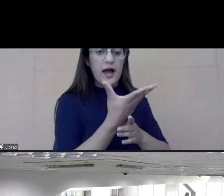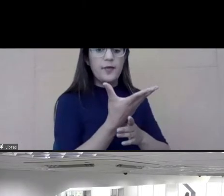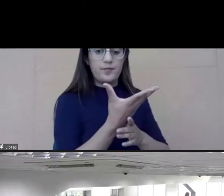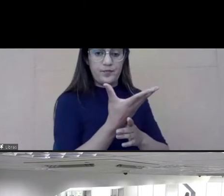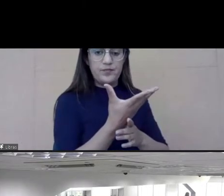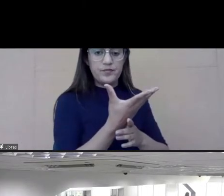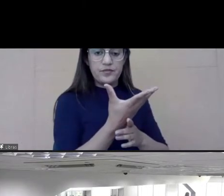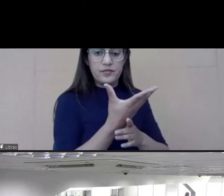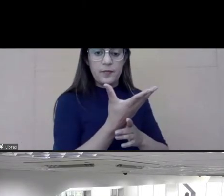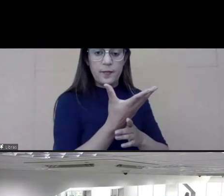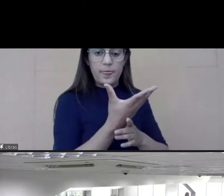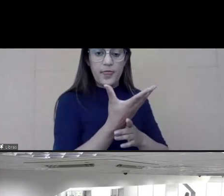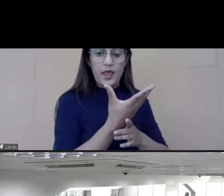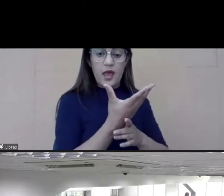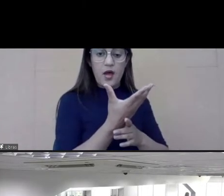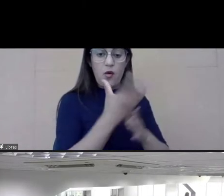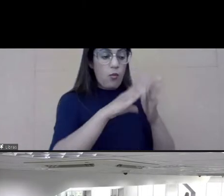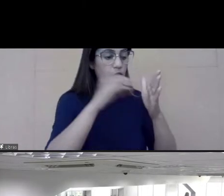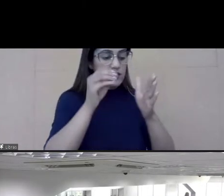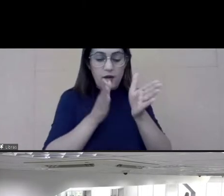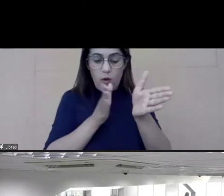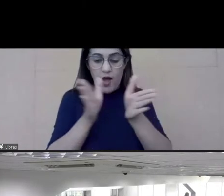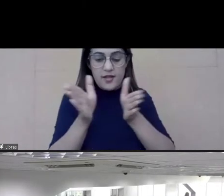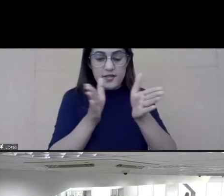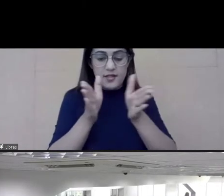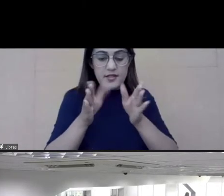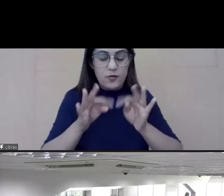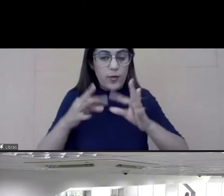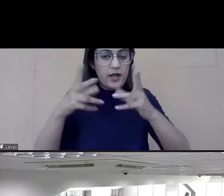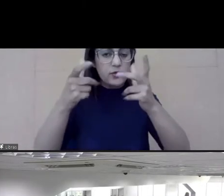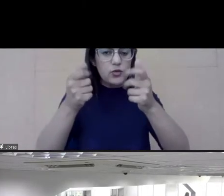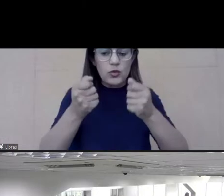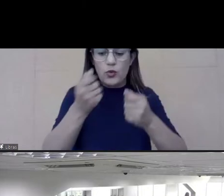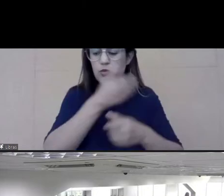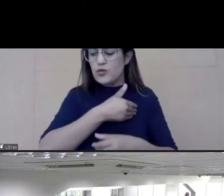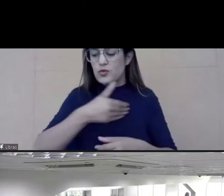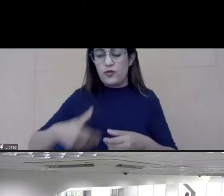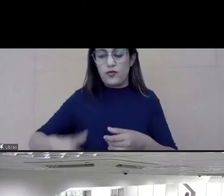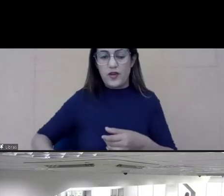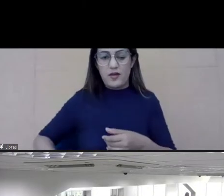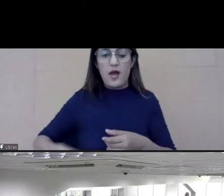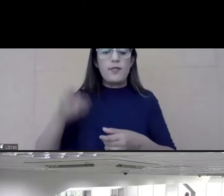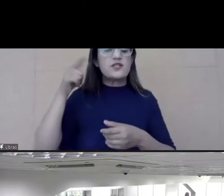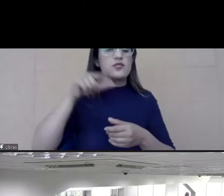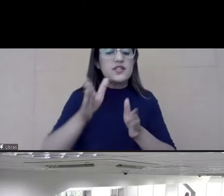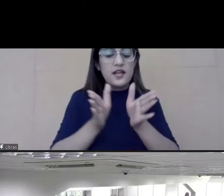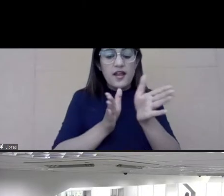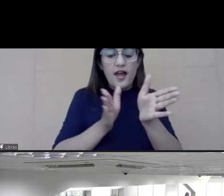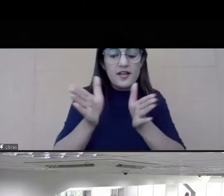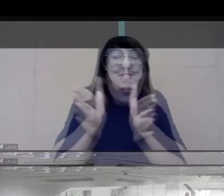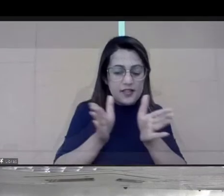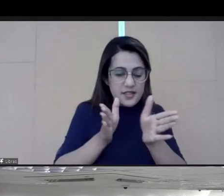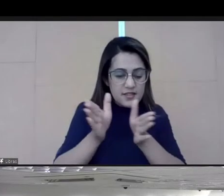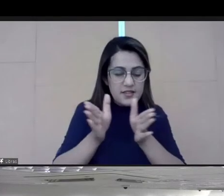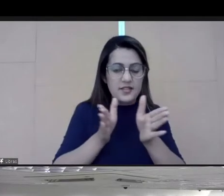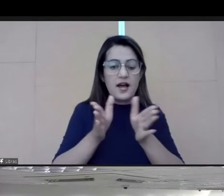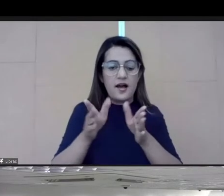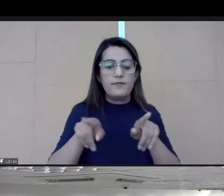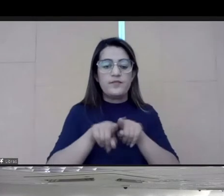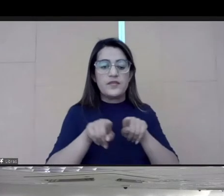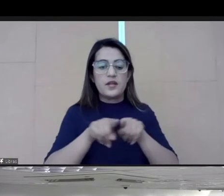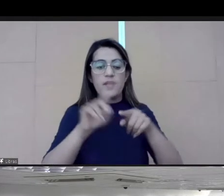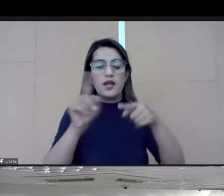freely available for all governments and other stakeholders on the apolitical platform in a way that they can download,